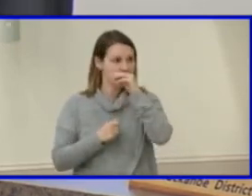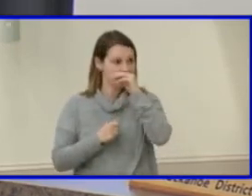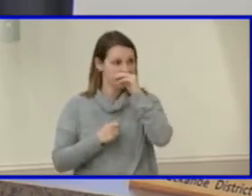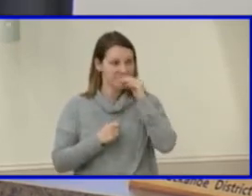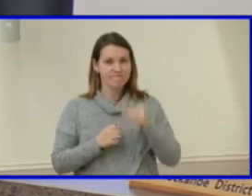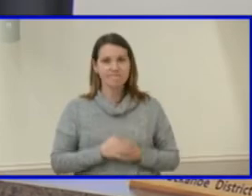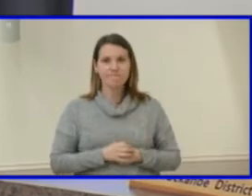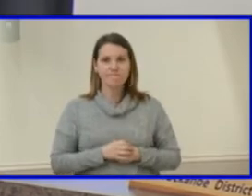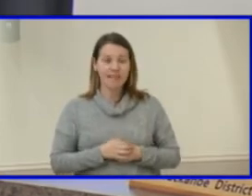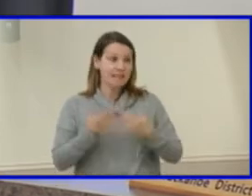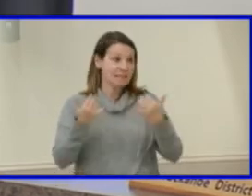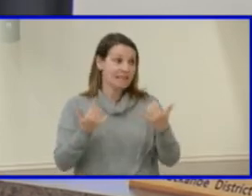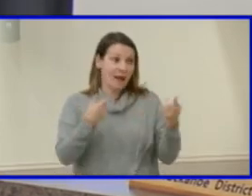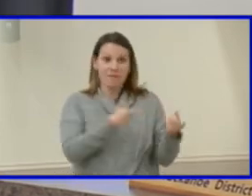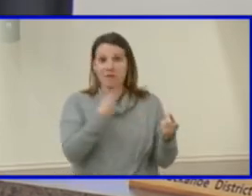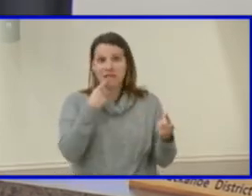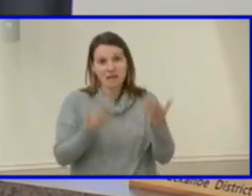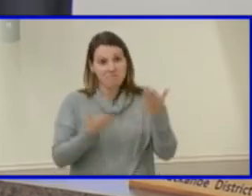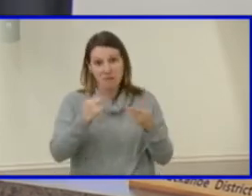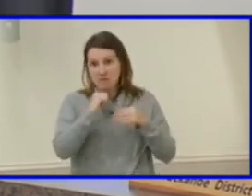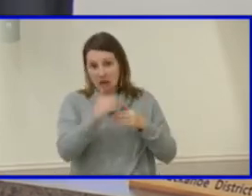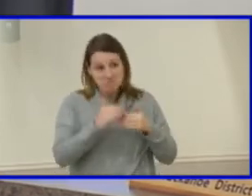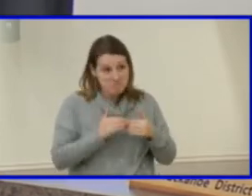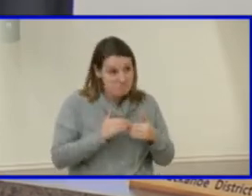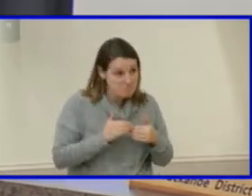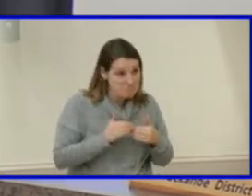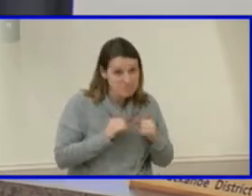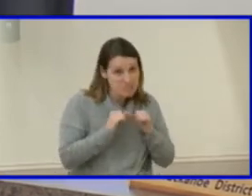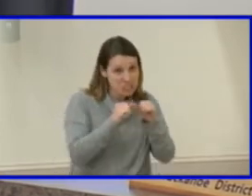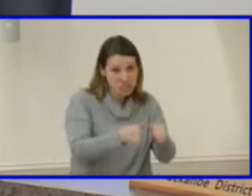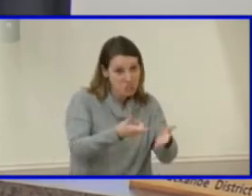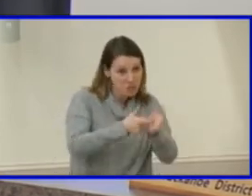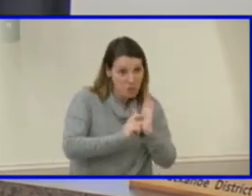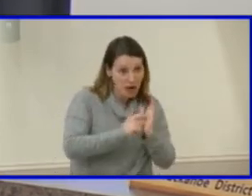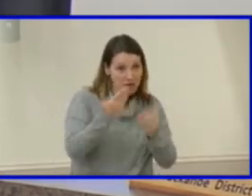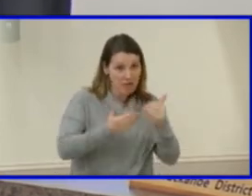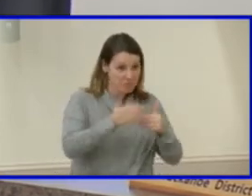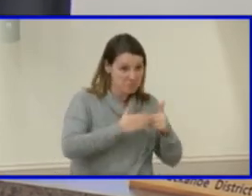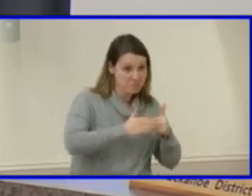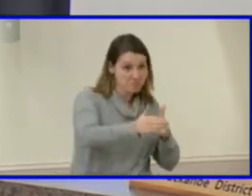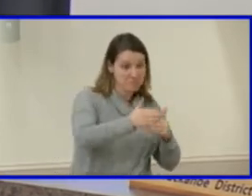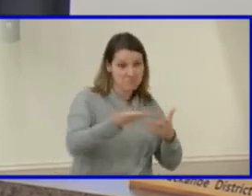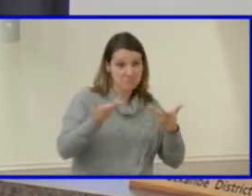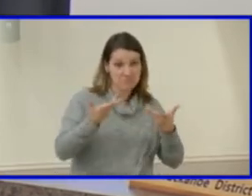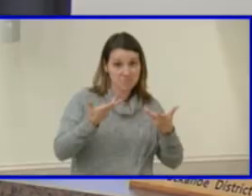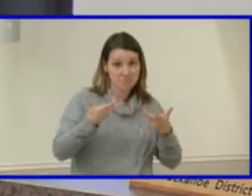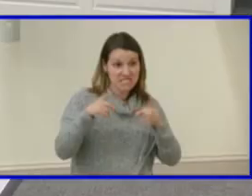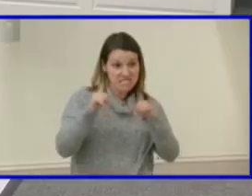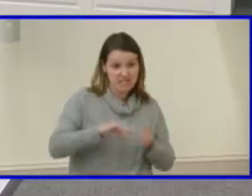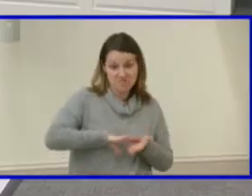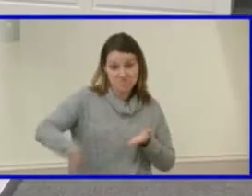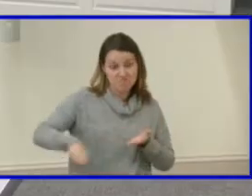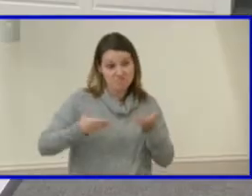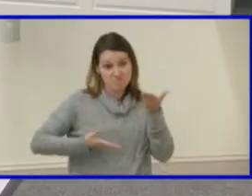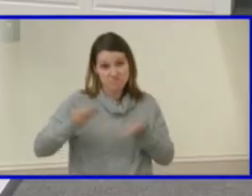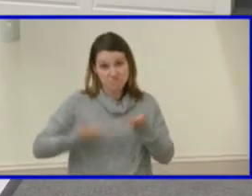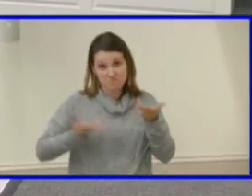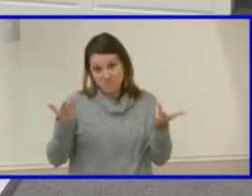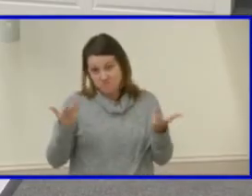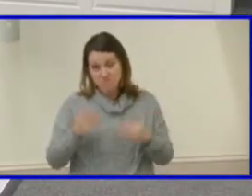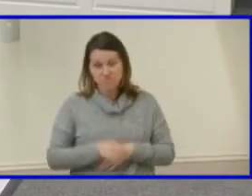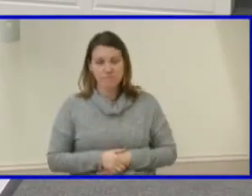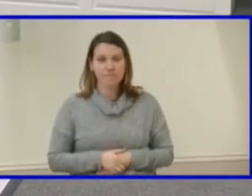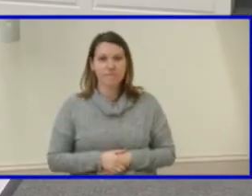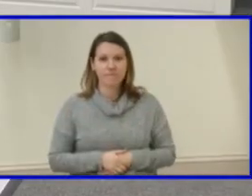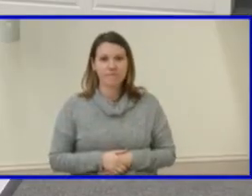the works about not continuing that and instead doing something different. So lots to keep abreast of there. Well, one